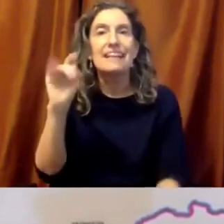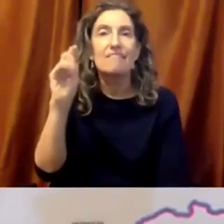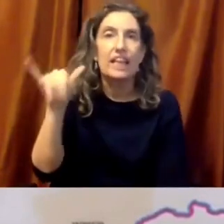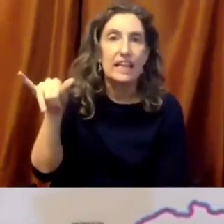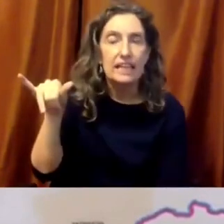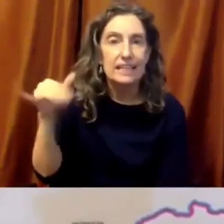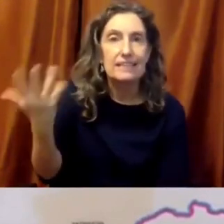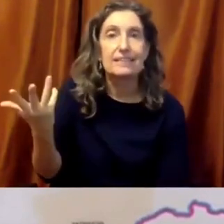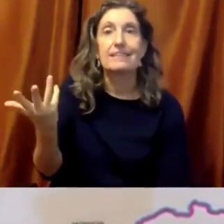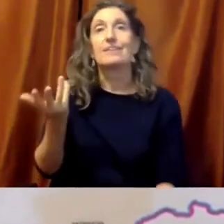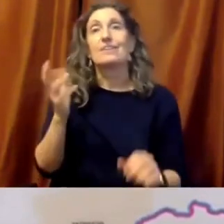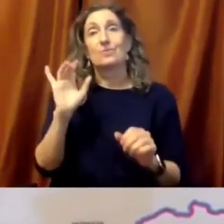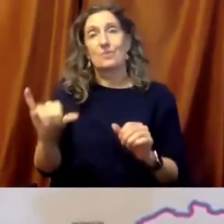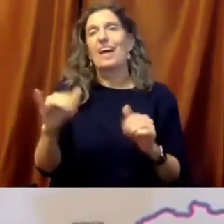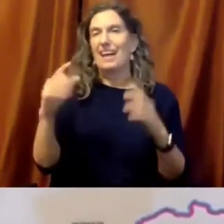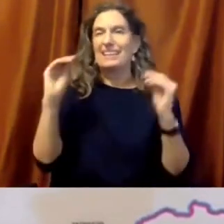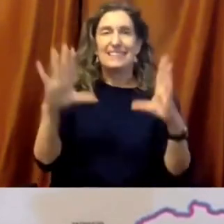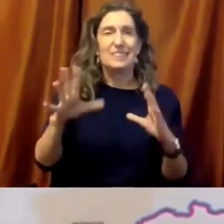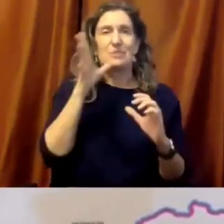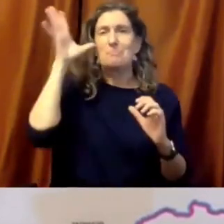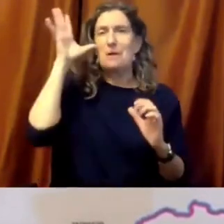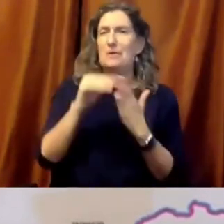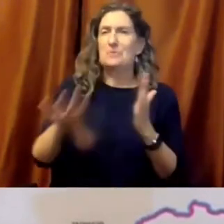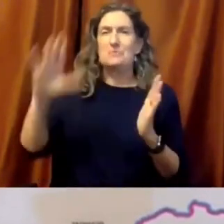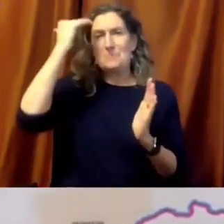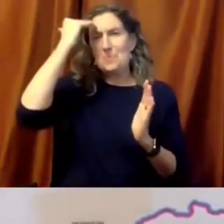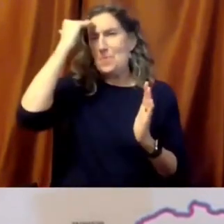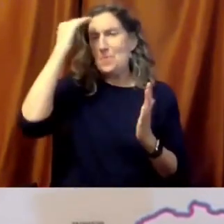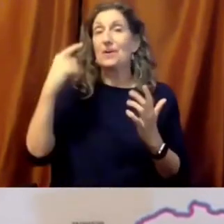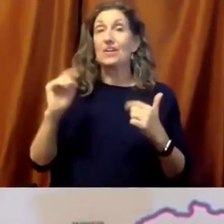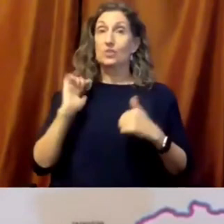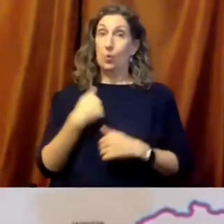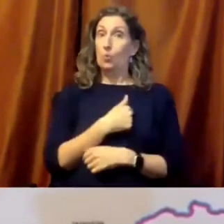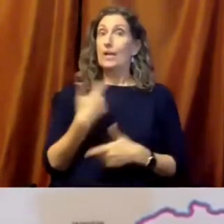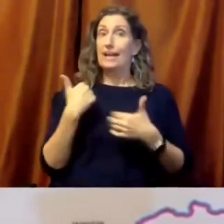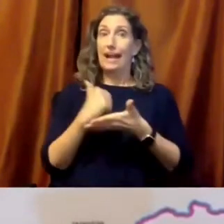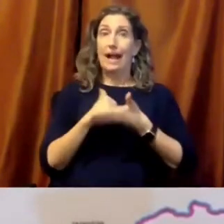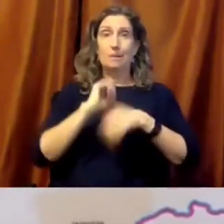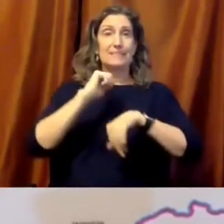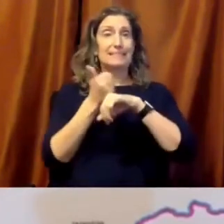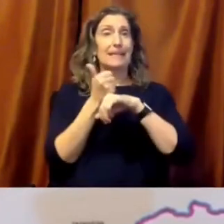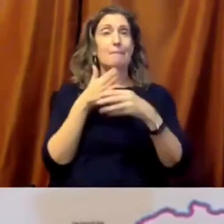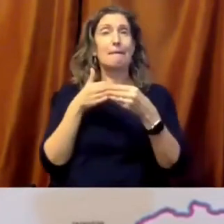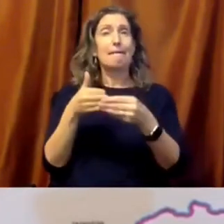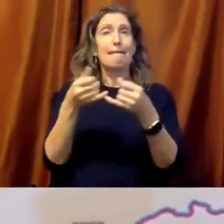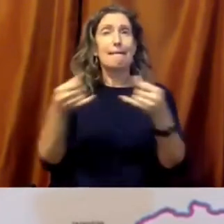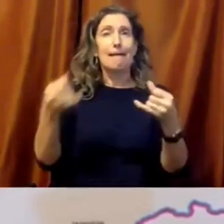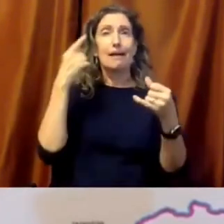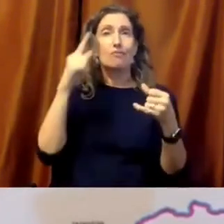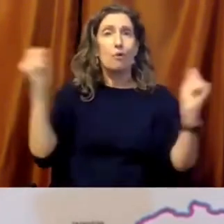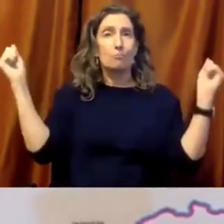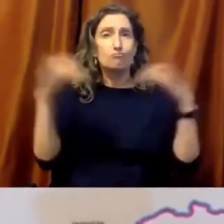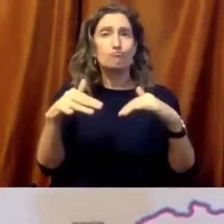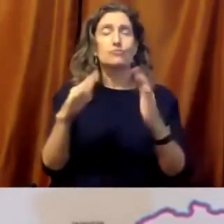The guidelines led with a call for transparent communications from governments with decisions closely